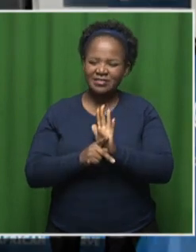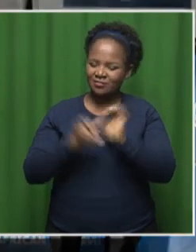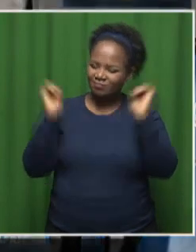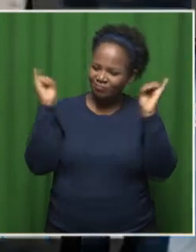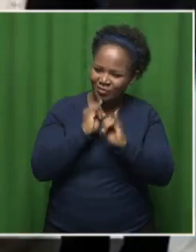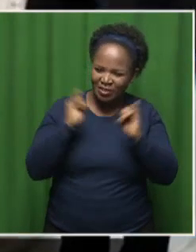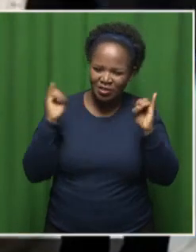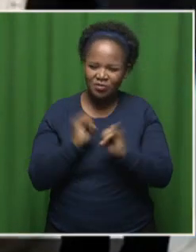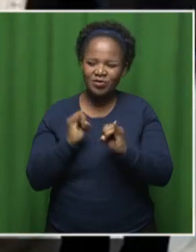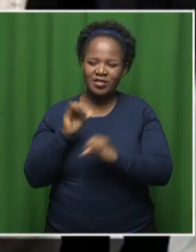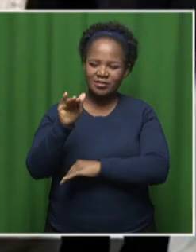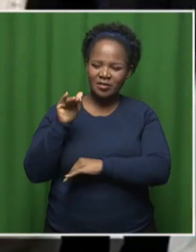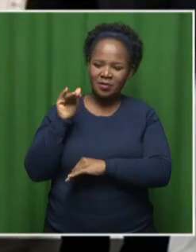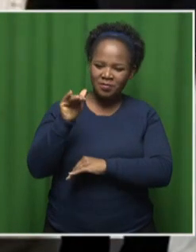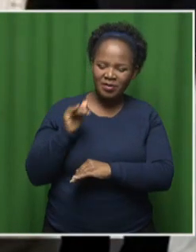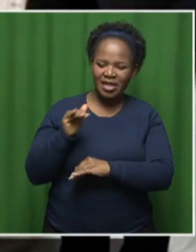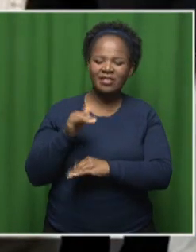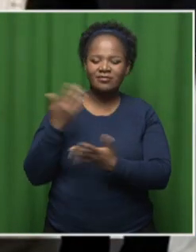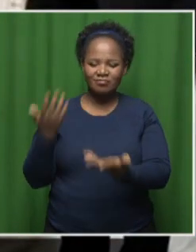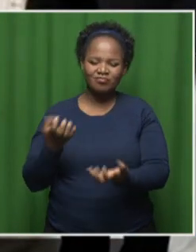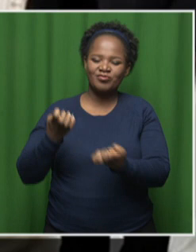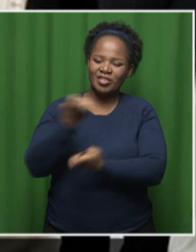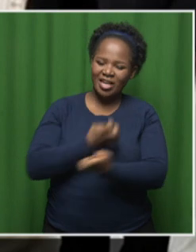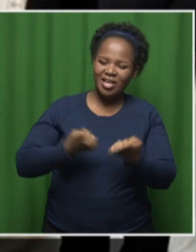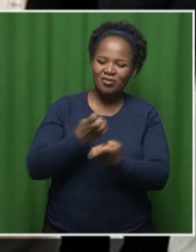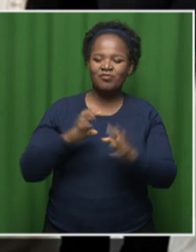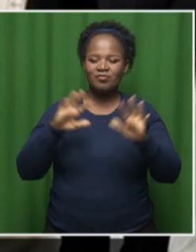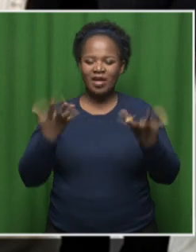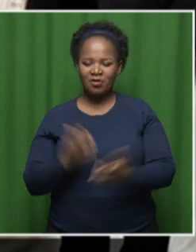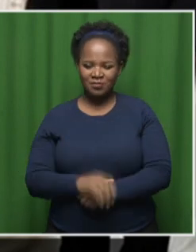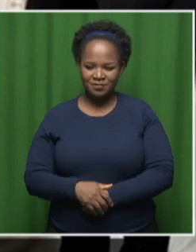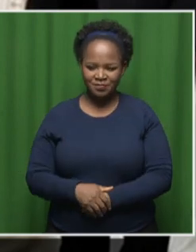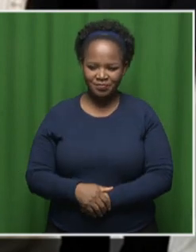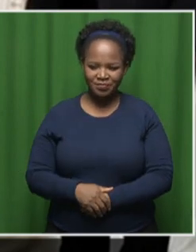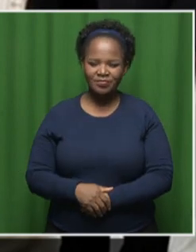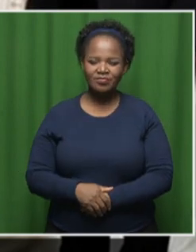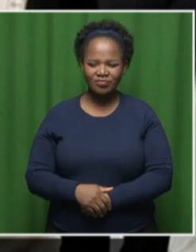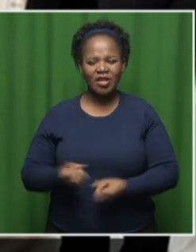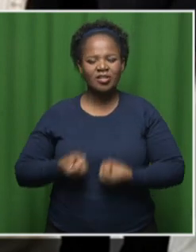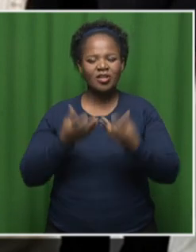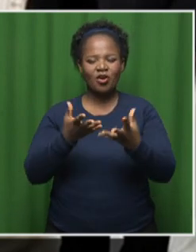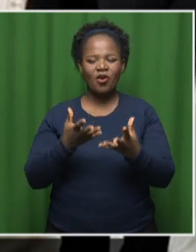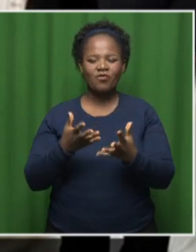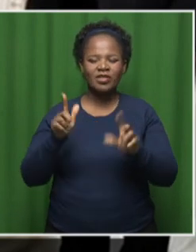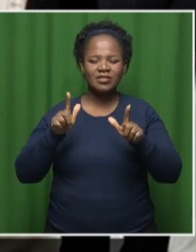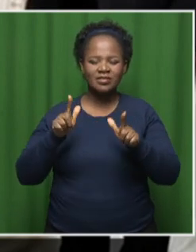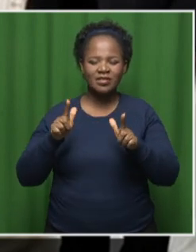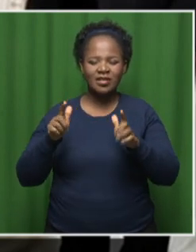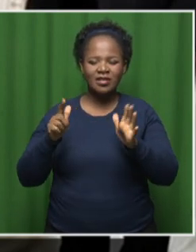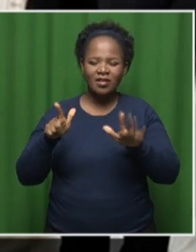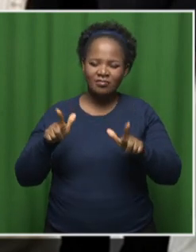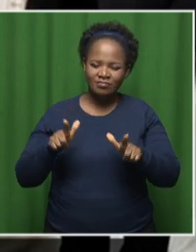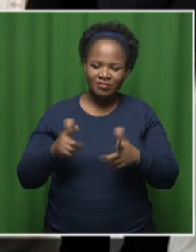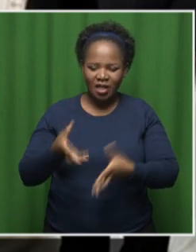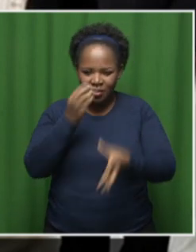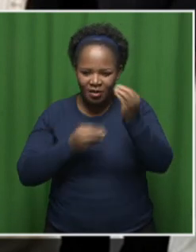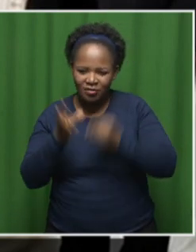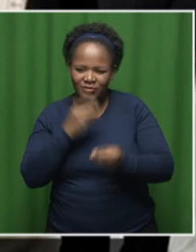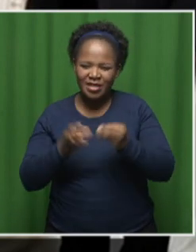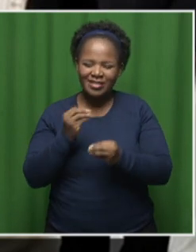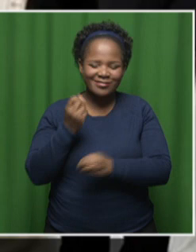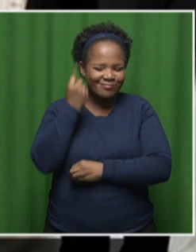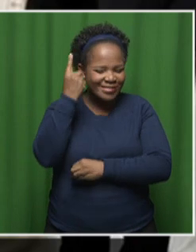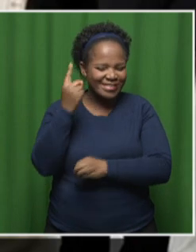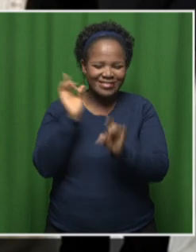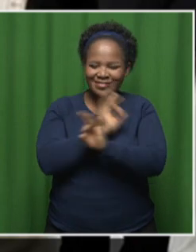bank plays in the economy. The MPC Schools Challenge offers learners an opportunity to grow their understanding of the